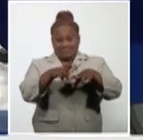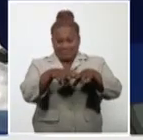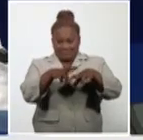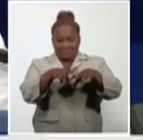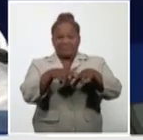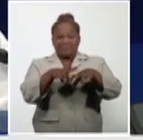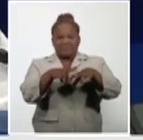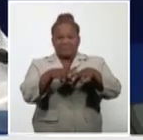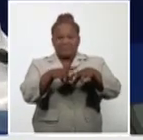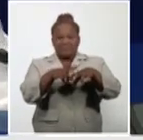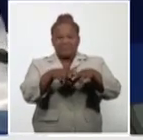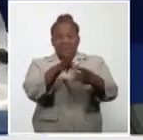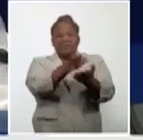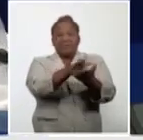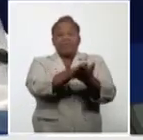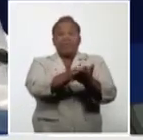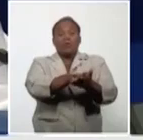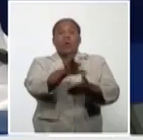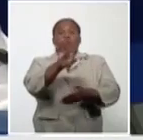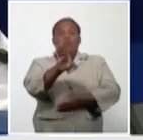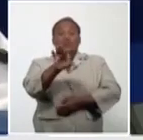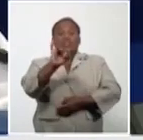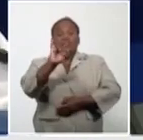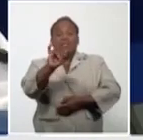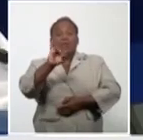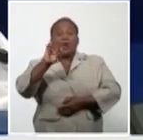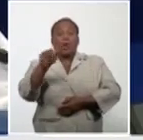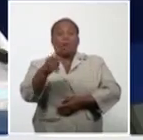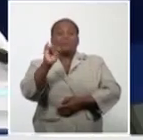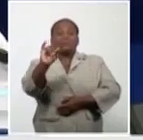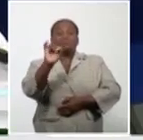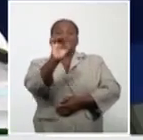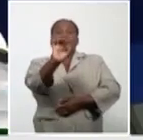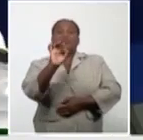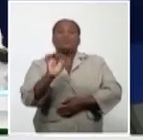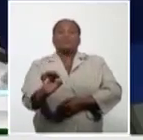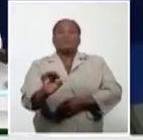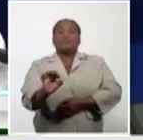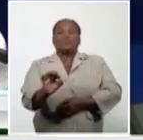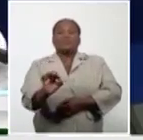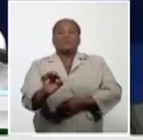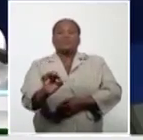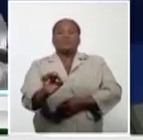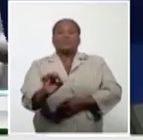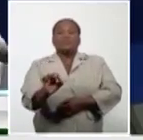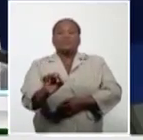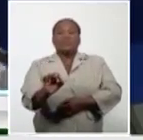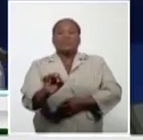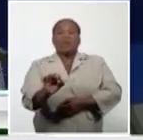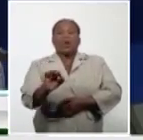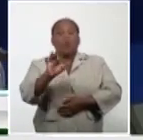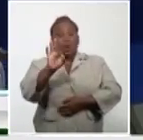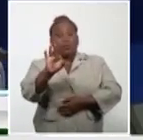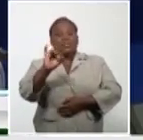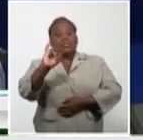86.5 percent of the total number of the confirmed cases yesterday.